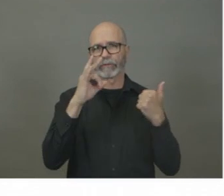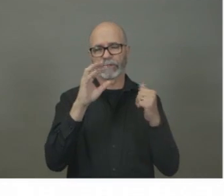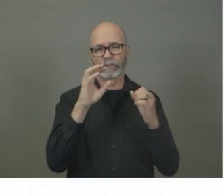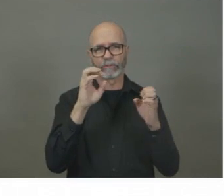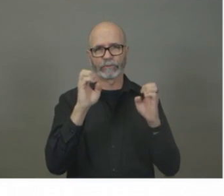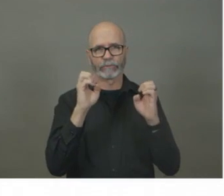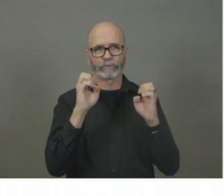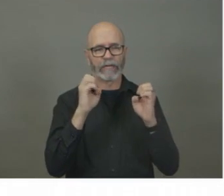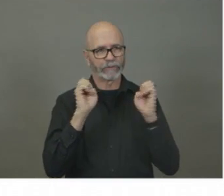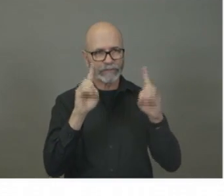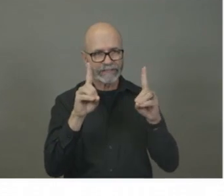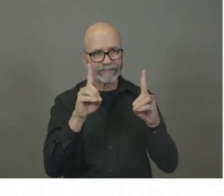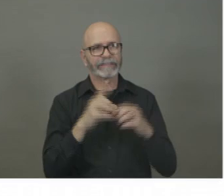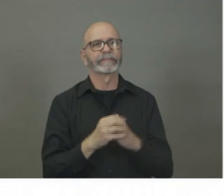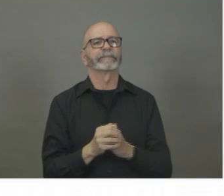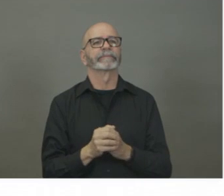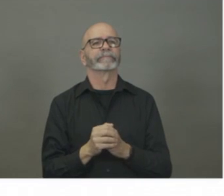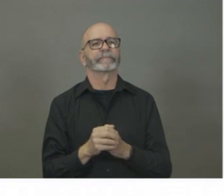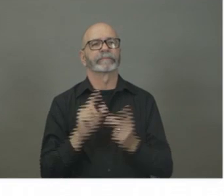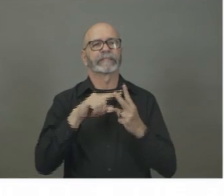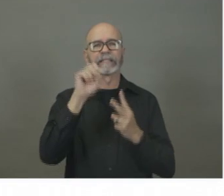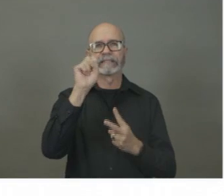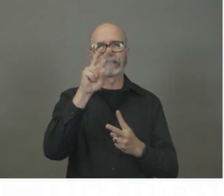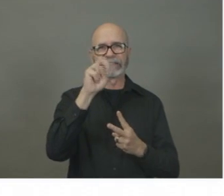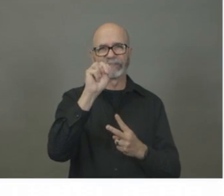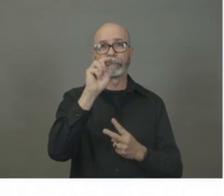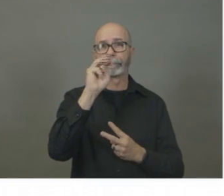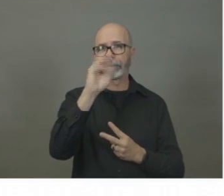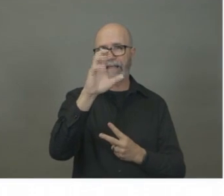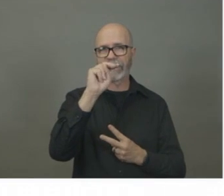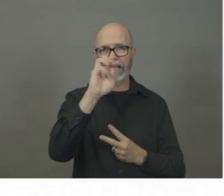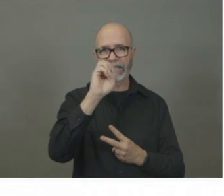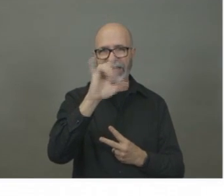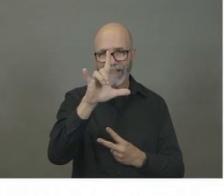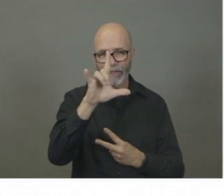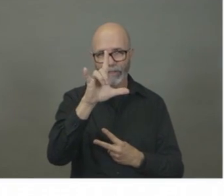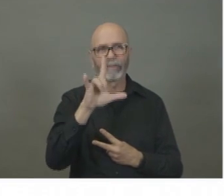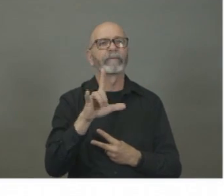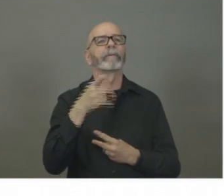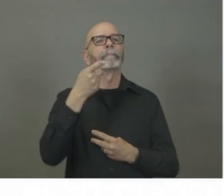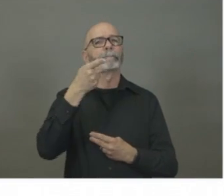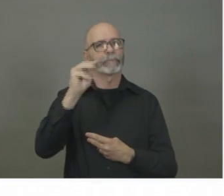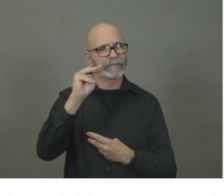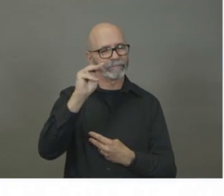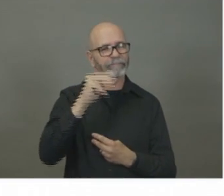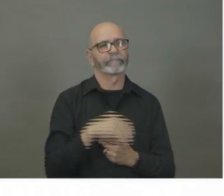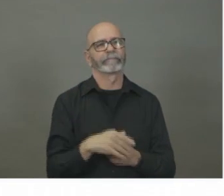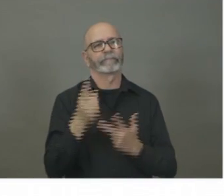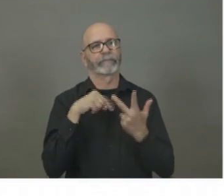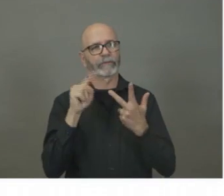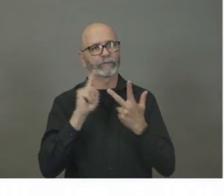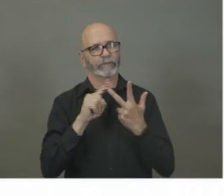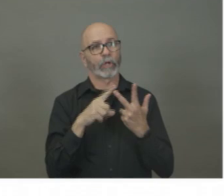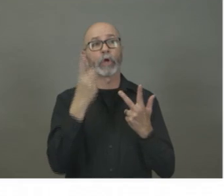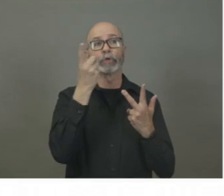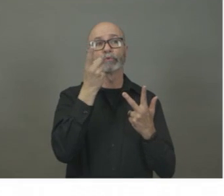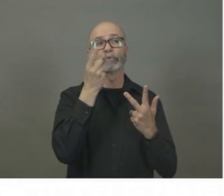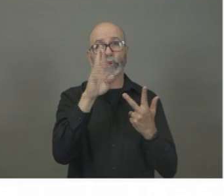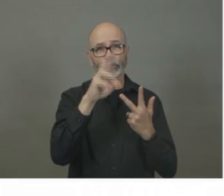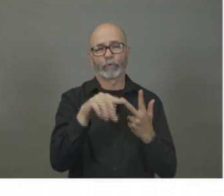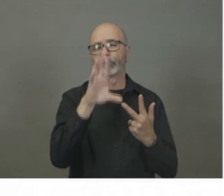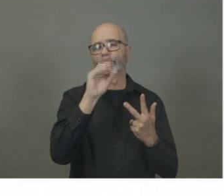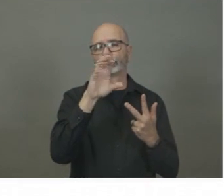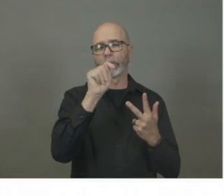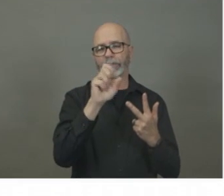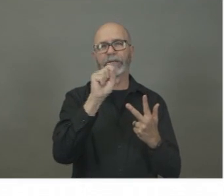the Honourable Stephen McNeill, Premier of Nova Scotia, Dr. Robert Strang, Chief Medical Officer of Health, the Nova Scotia